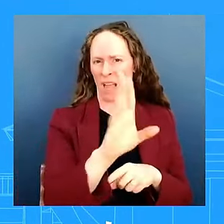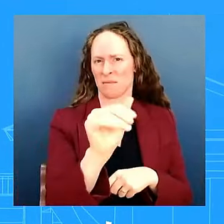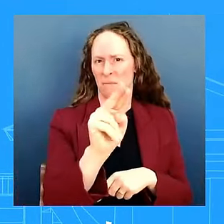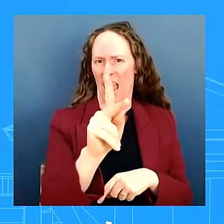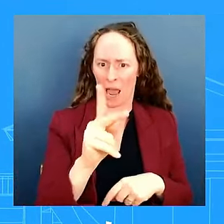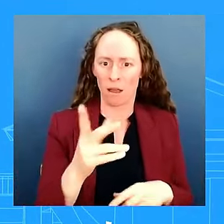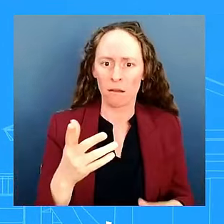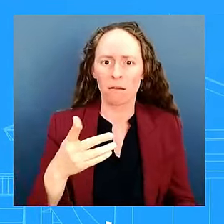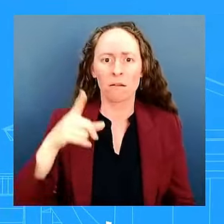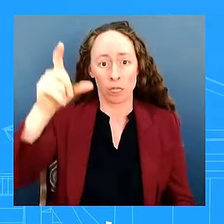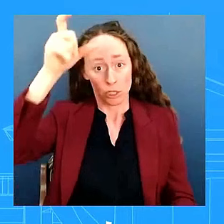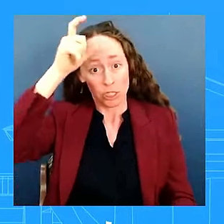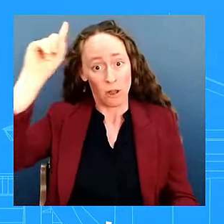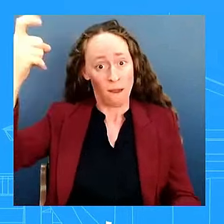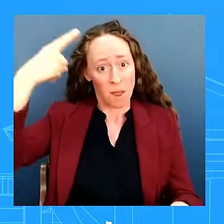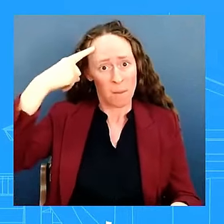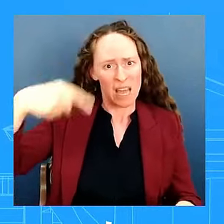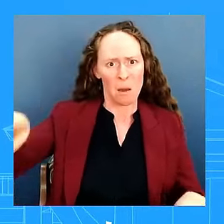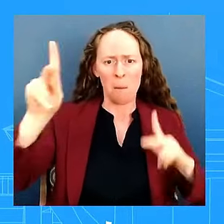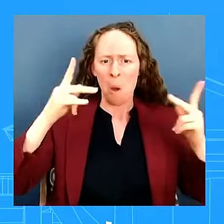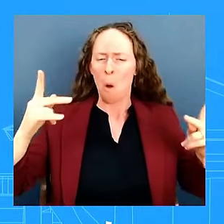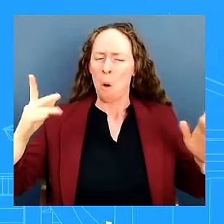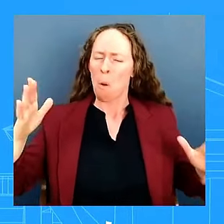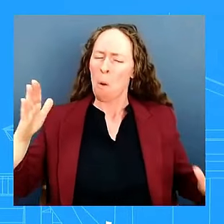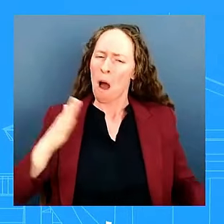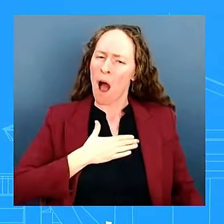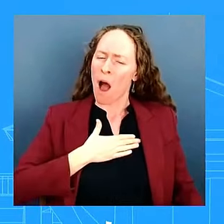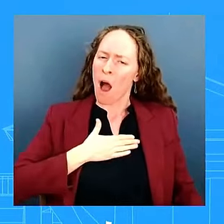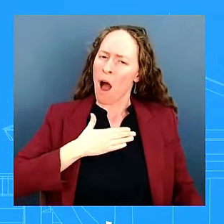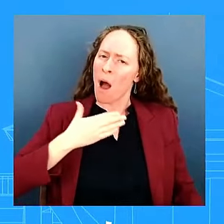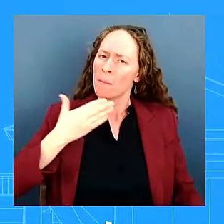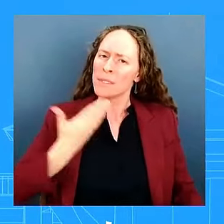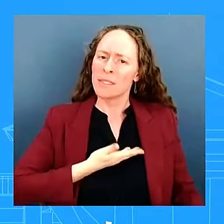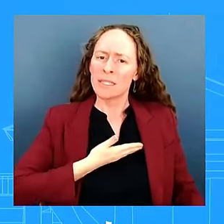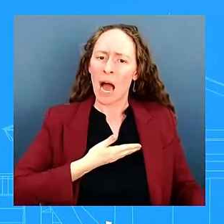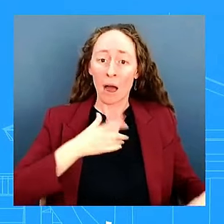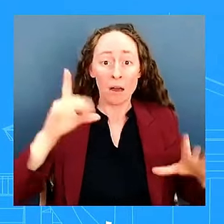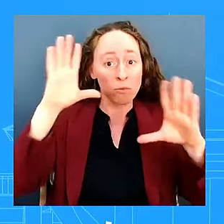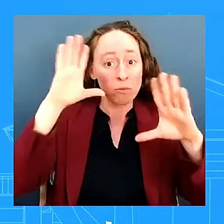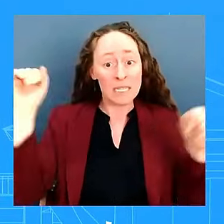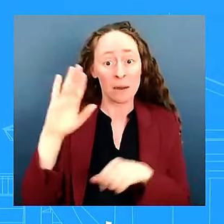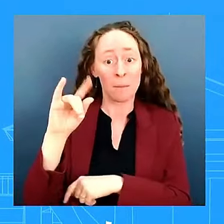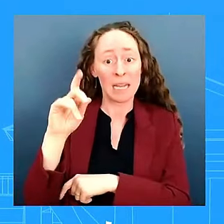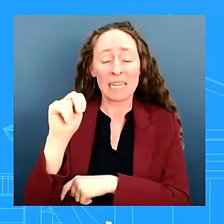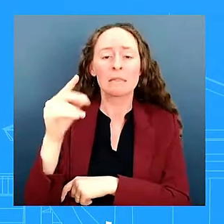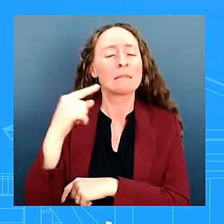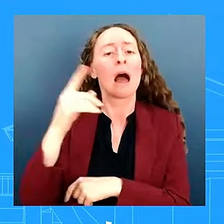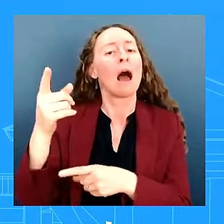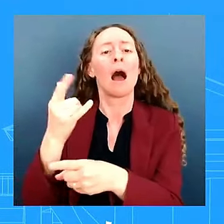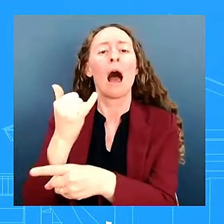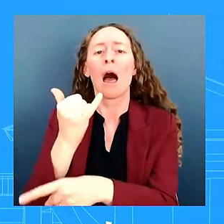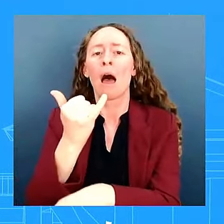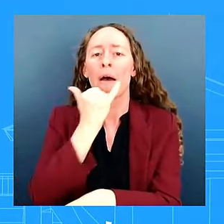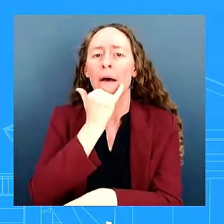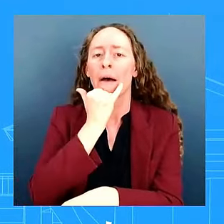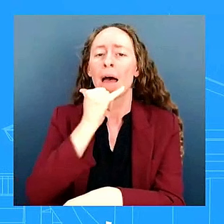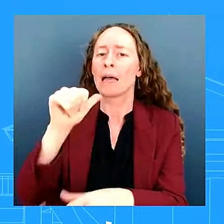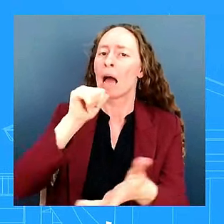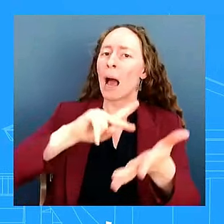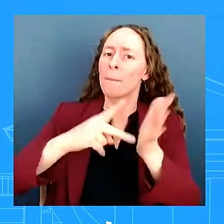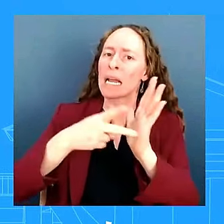to president biden calling the shooting quote an accident so let me just say um that um